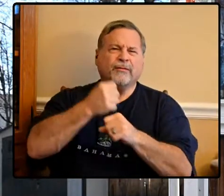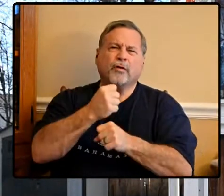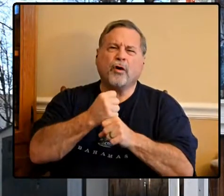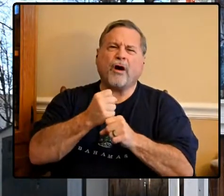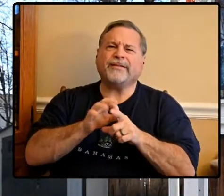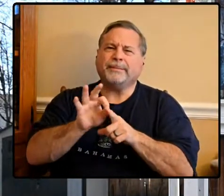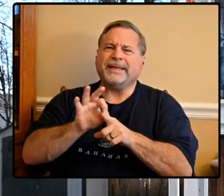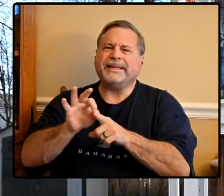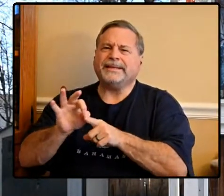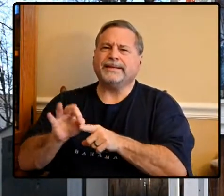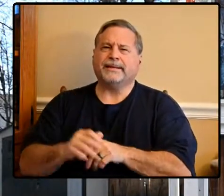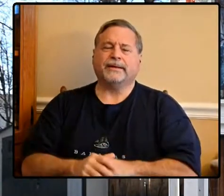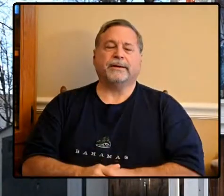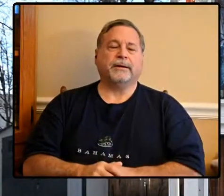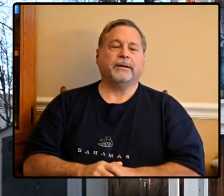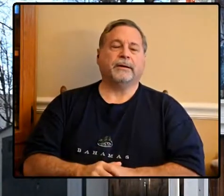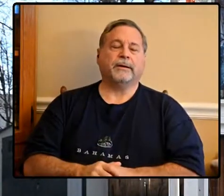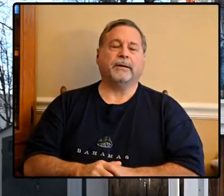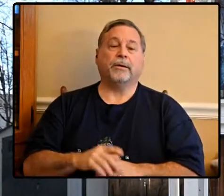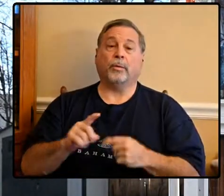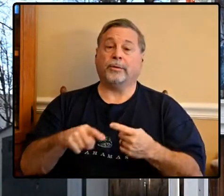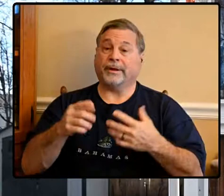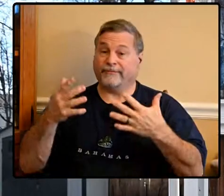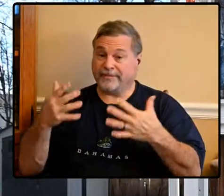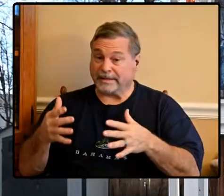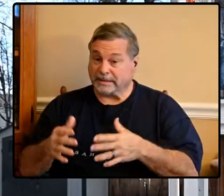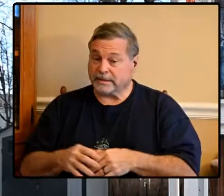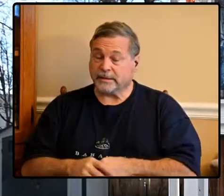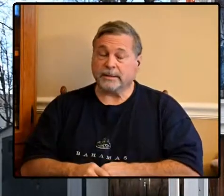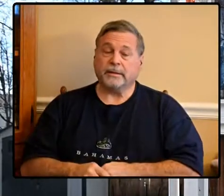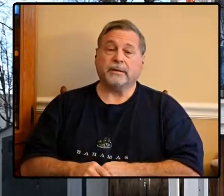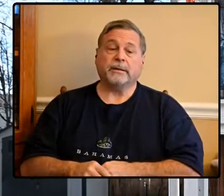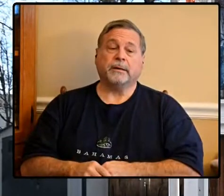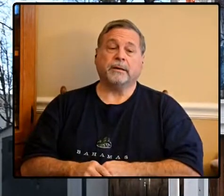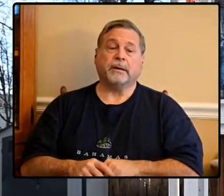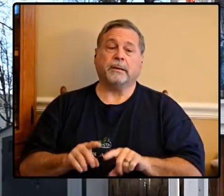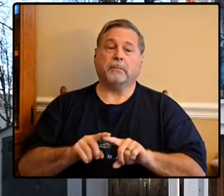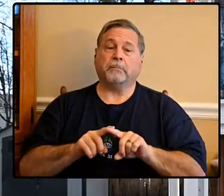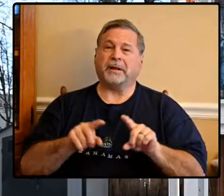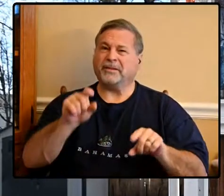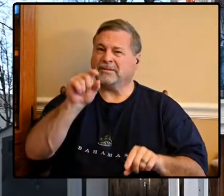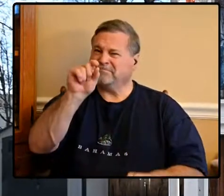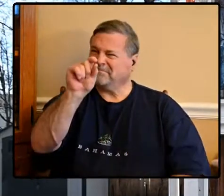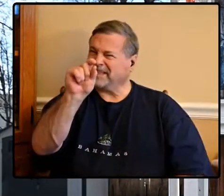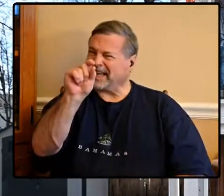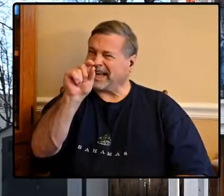and you get done roasting but they're just tiny